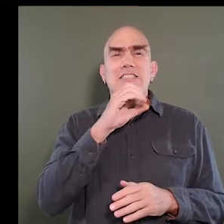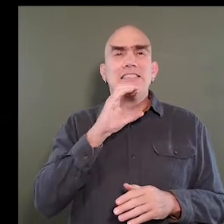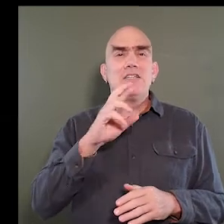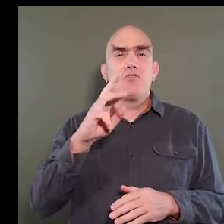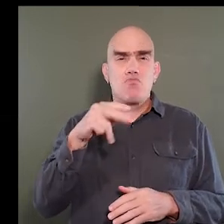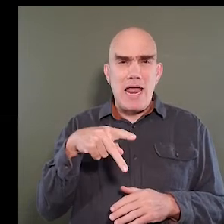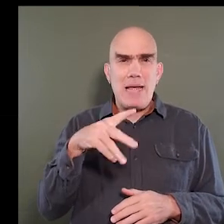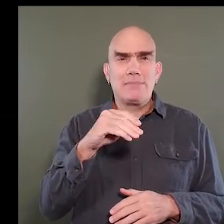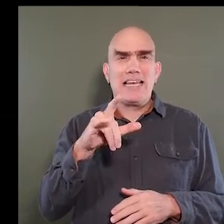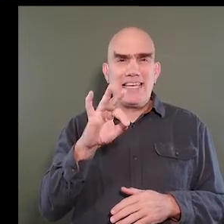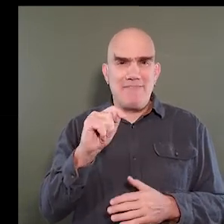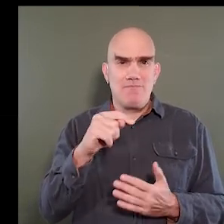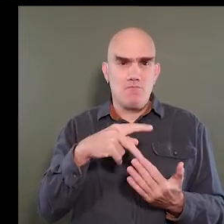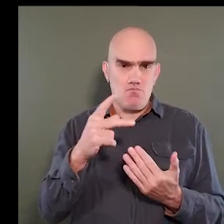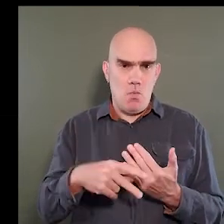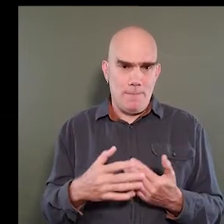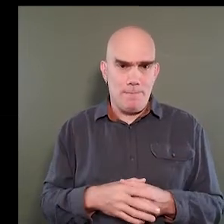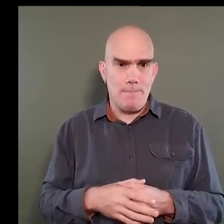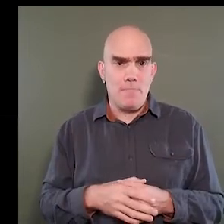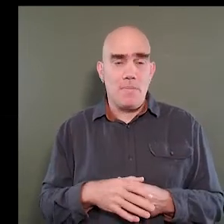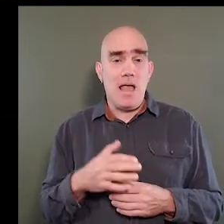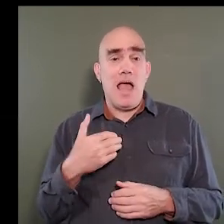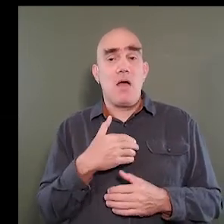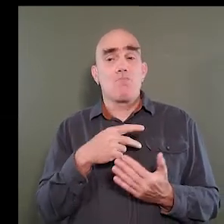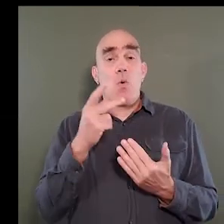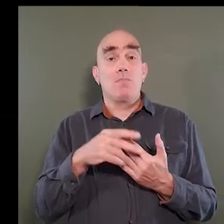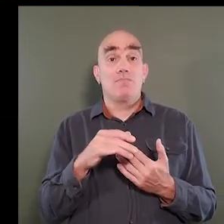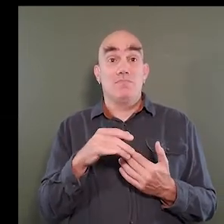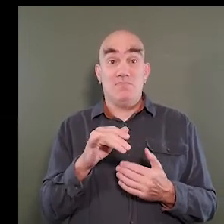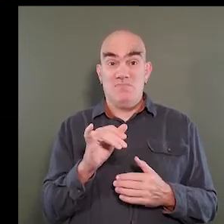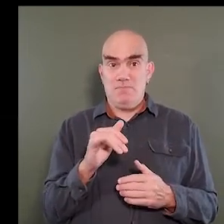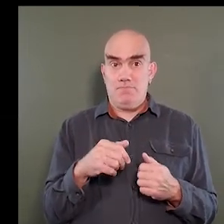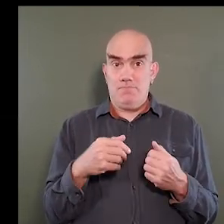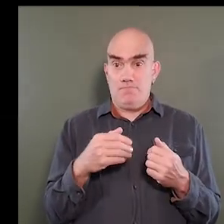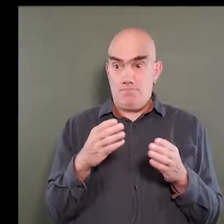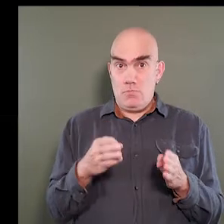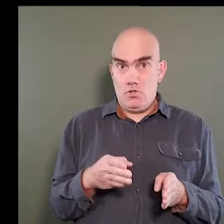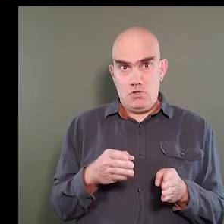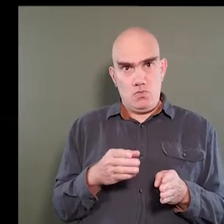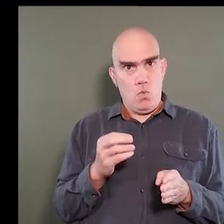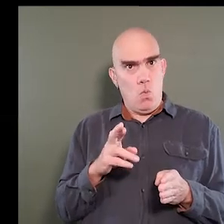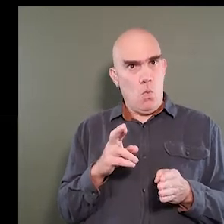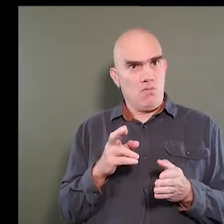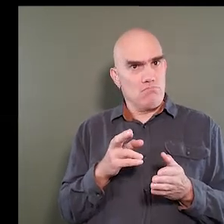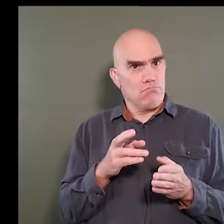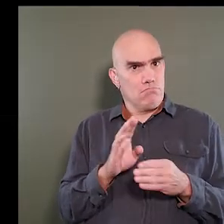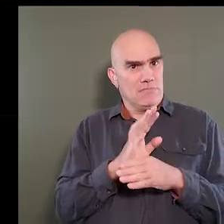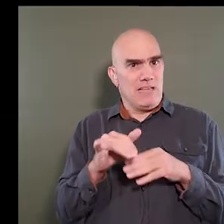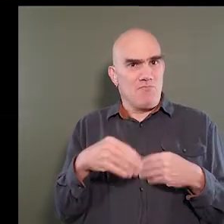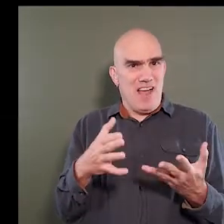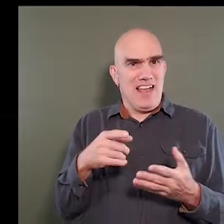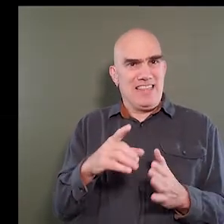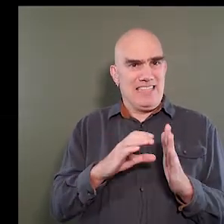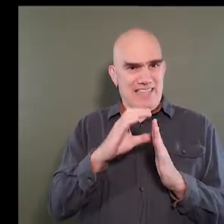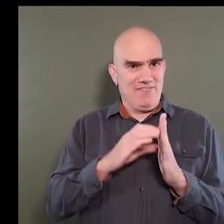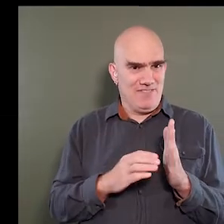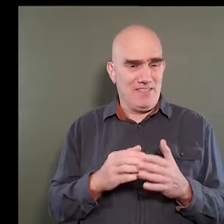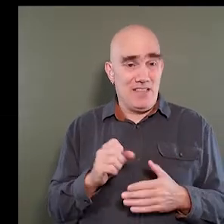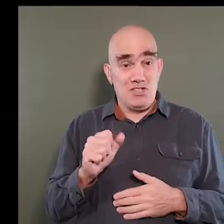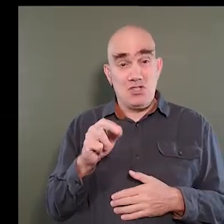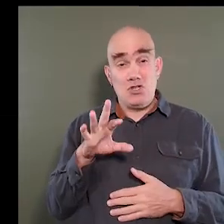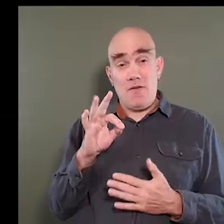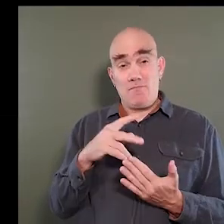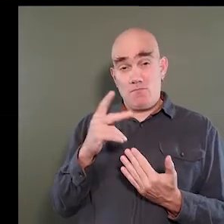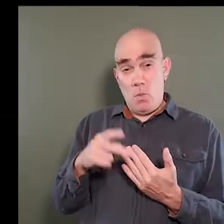Lift Program. MOPD our program is the person that provides or the entity that provides those lifts. The